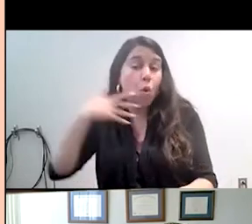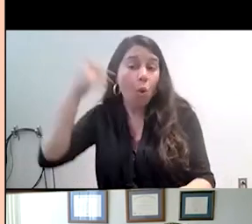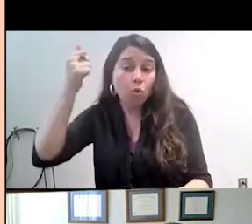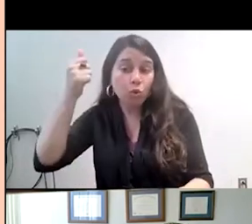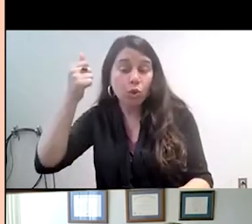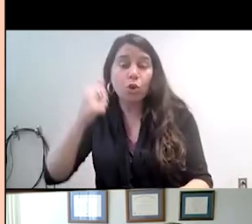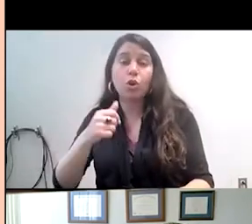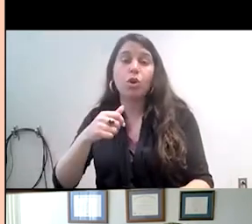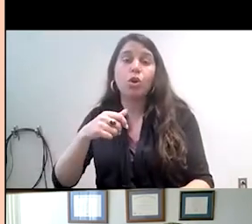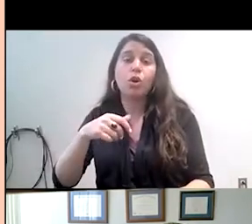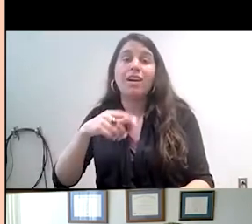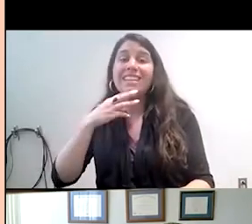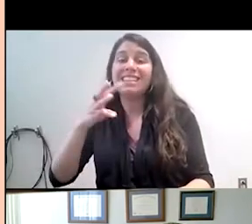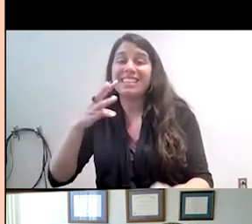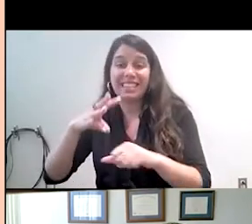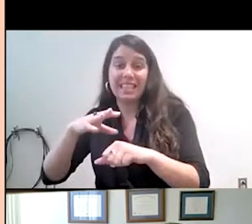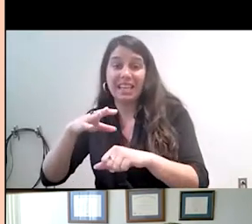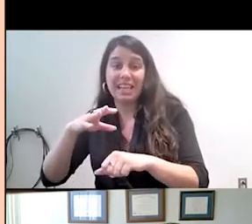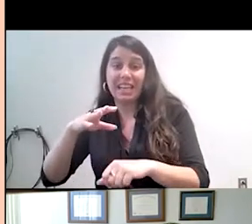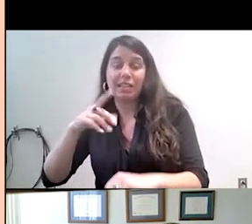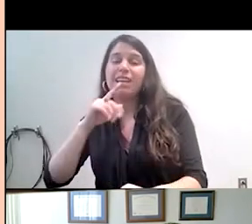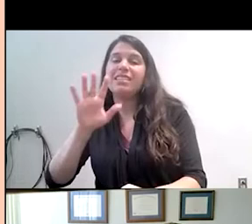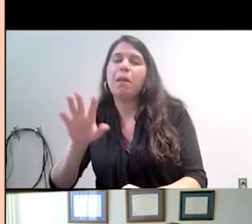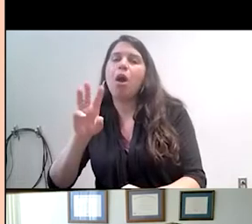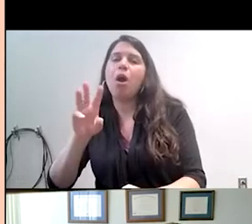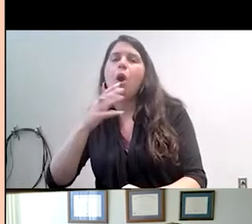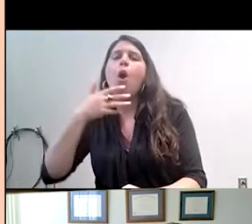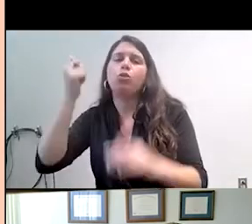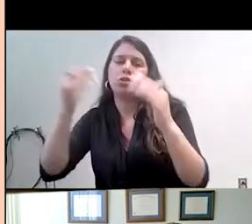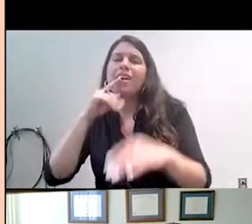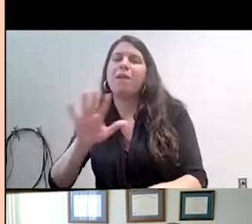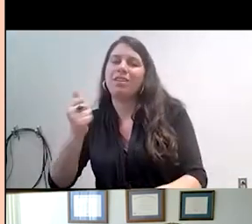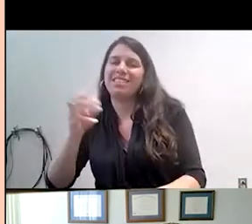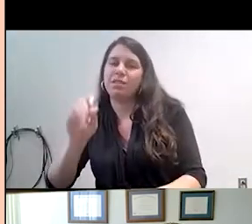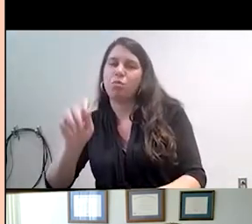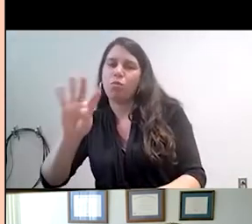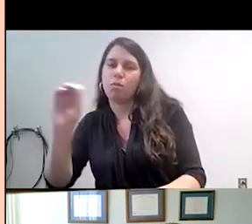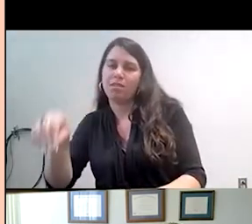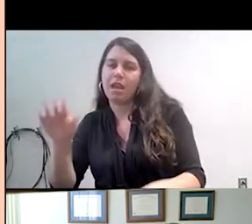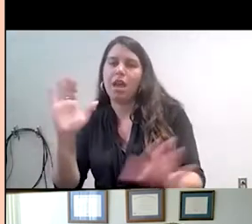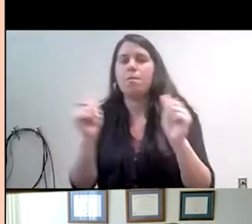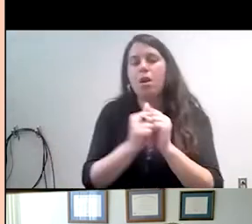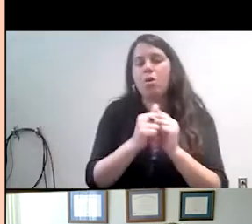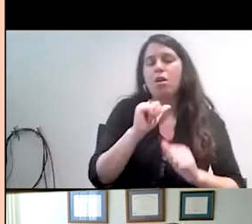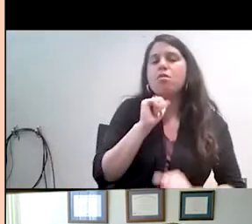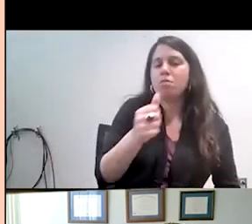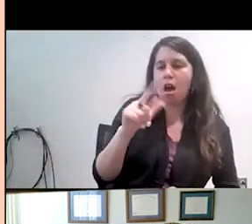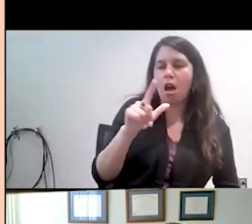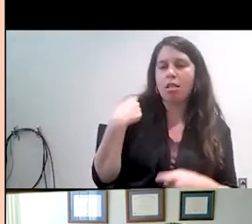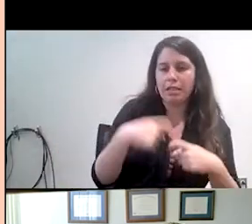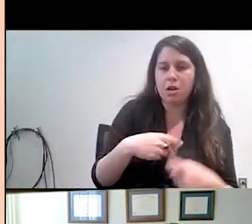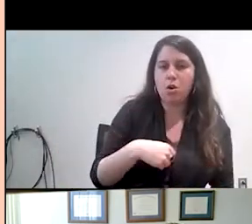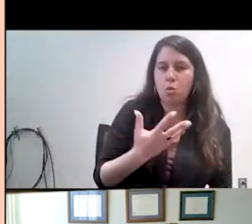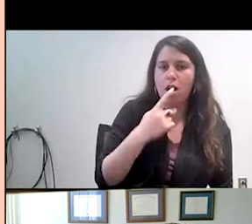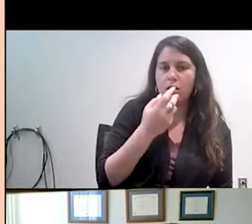above, is around 16.4% compared to 12.2% in non-Latino whites. The lifetime prevalence of anxiety disorder